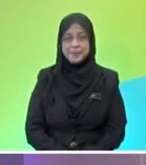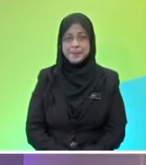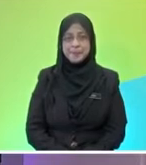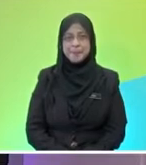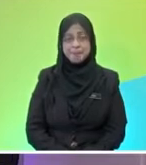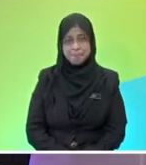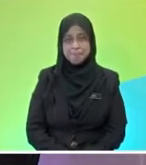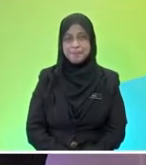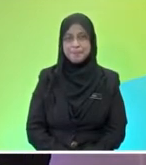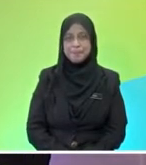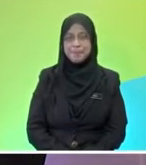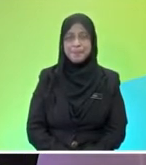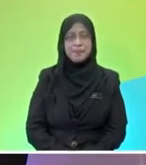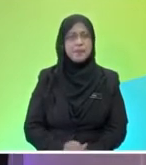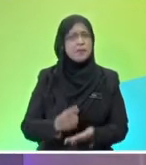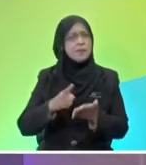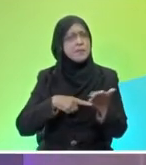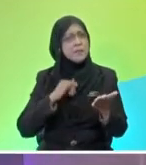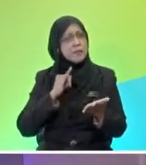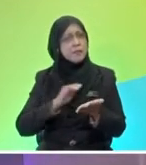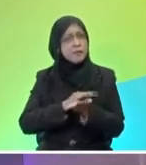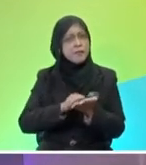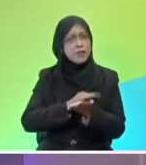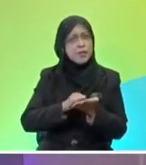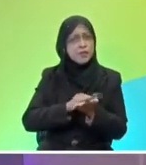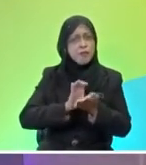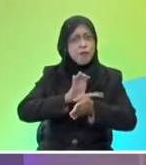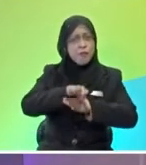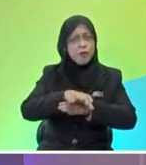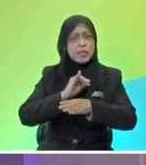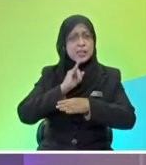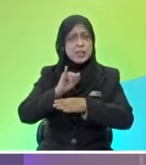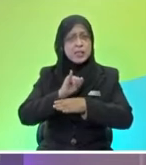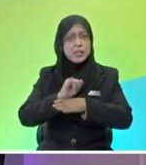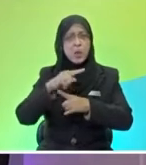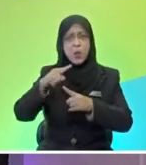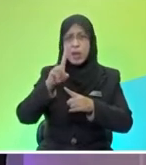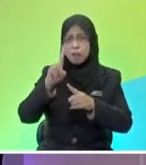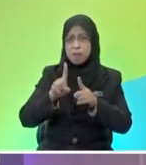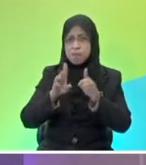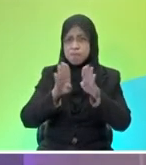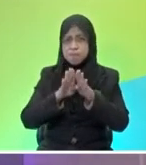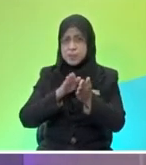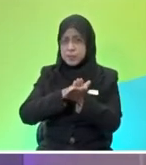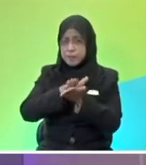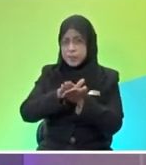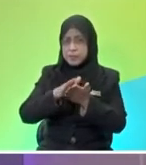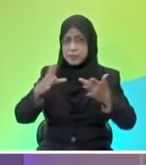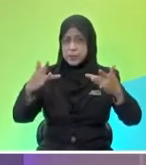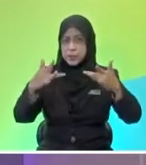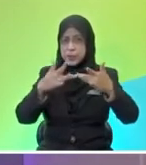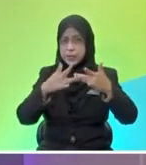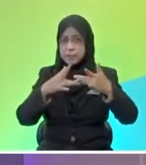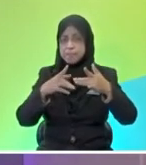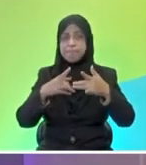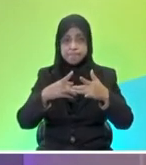Alright. So, what is frictional force? Frictional force is produced when two surfaces are in contact with each other.